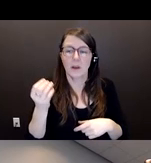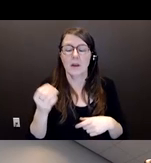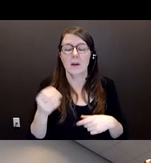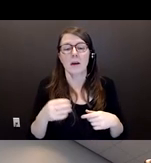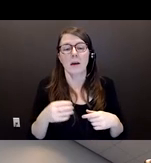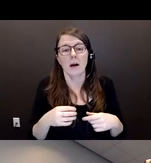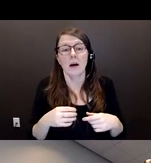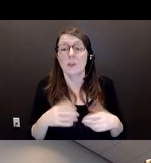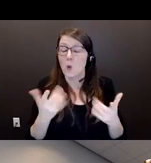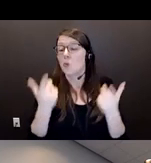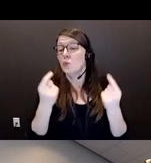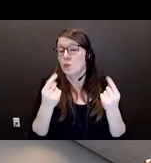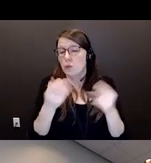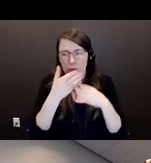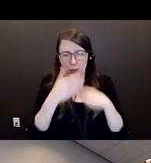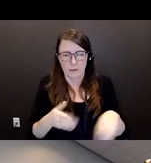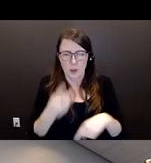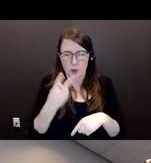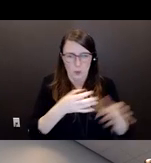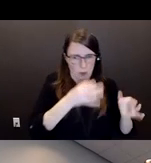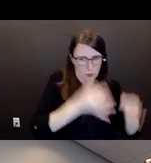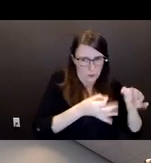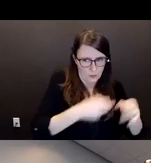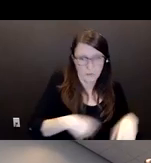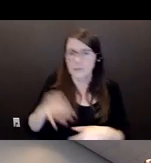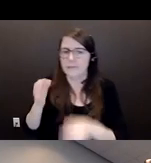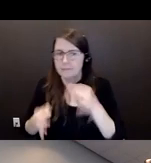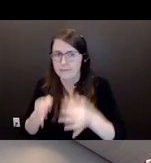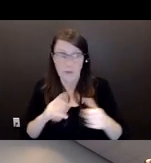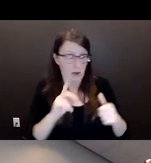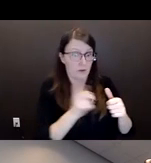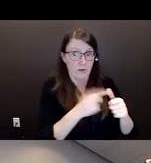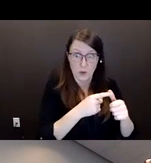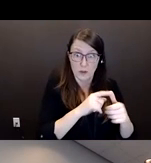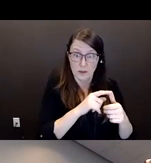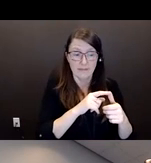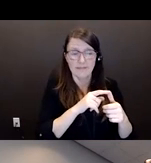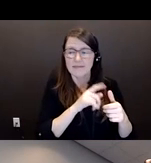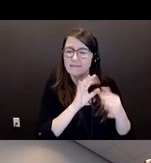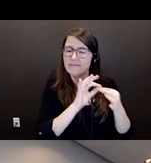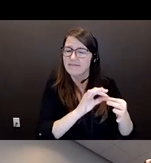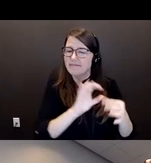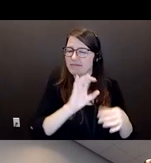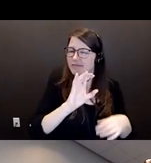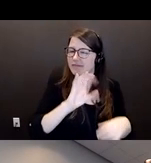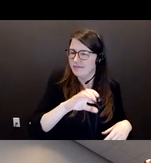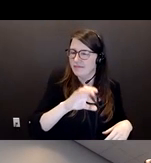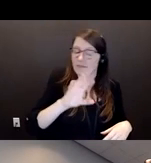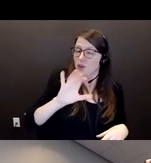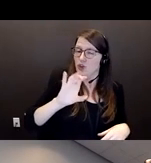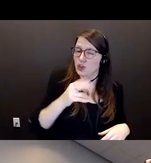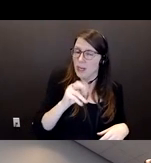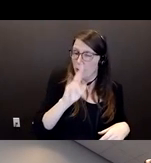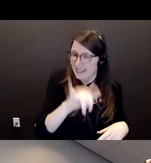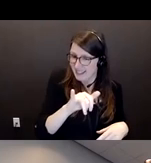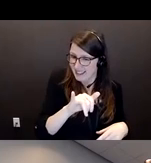the charity with the IKEA monkey and Apple Hawkhead. And from that, what we got